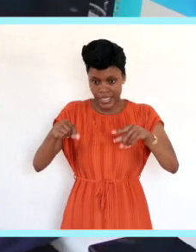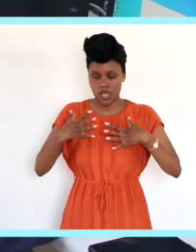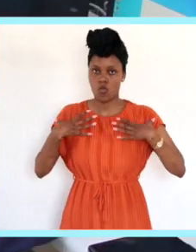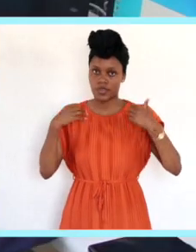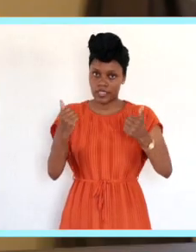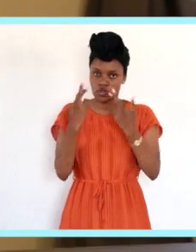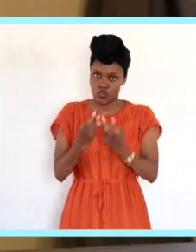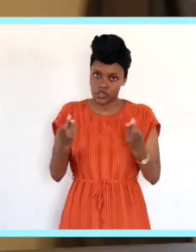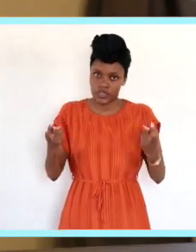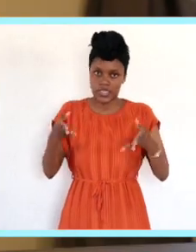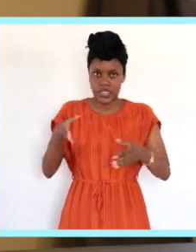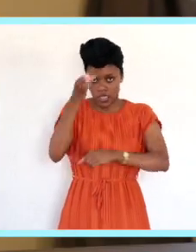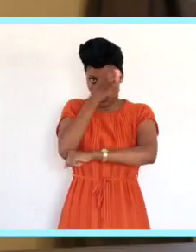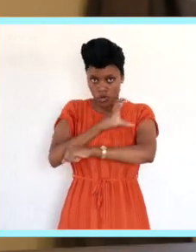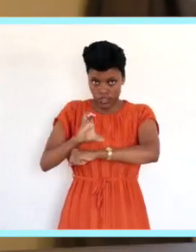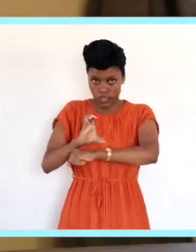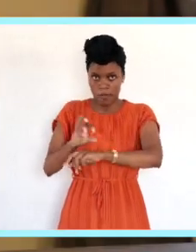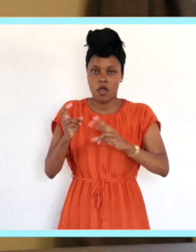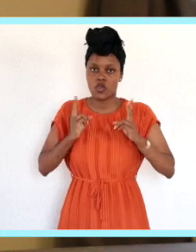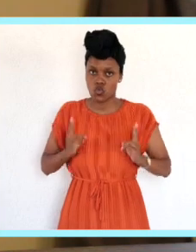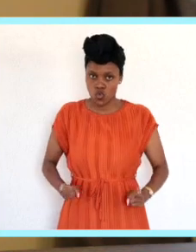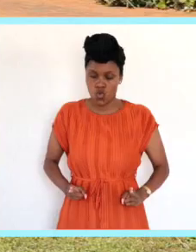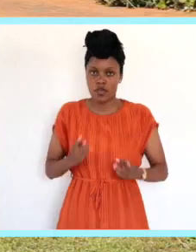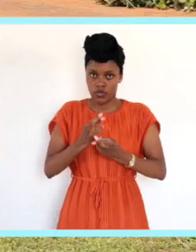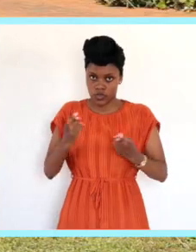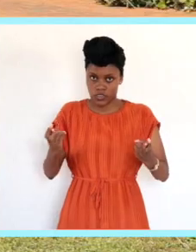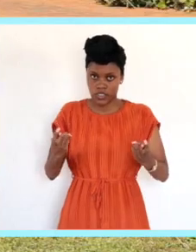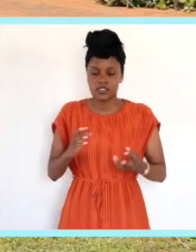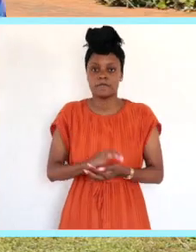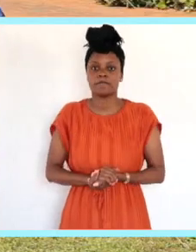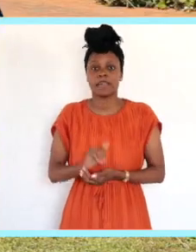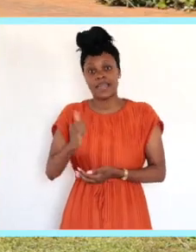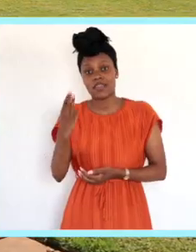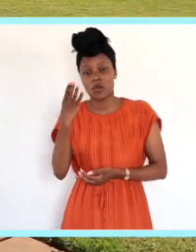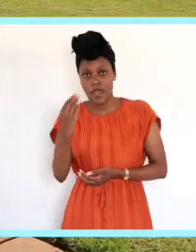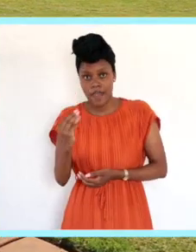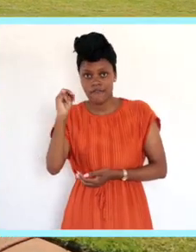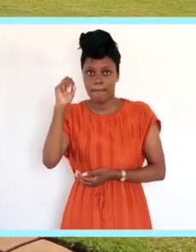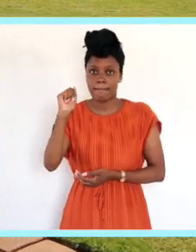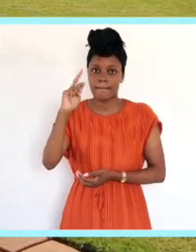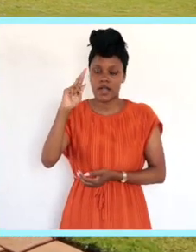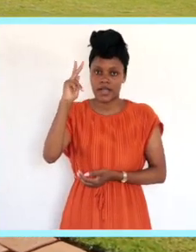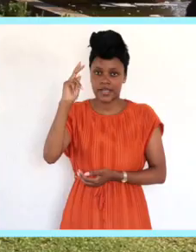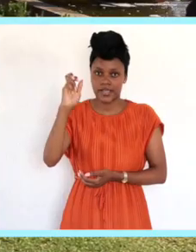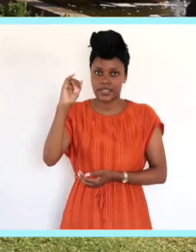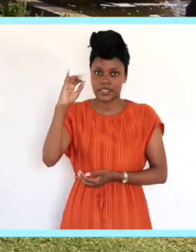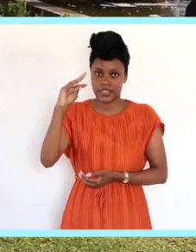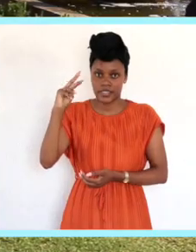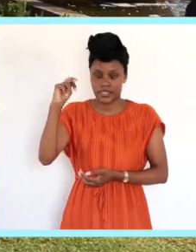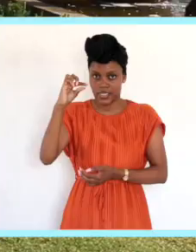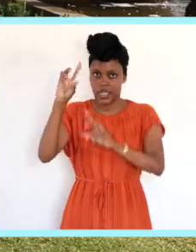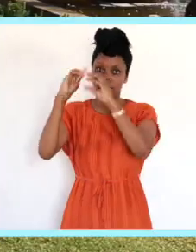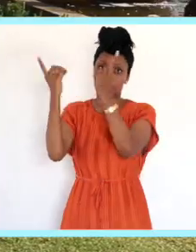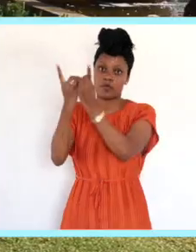there is wellness of our resources in terms of human resources. And we also have the marketing department